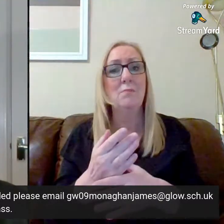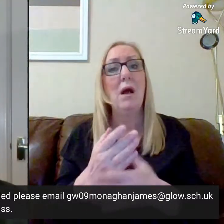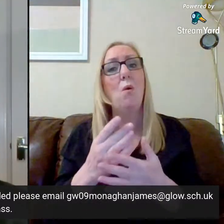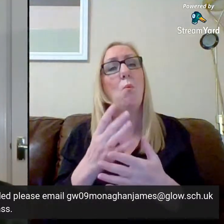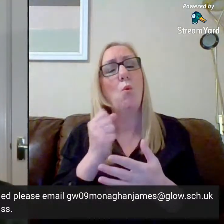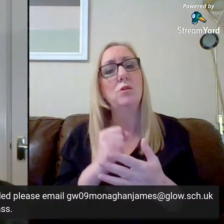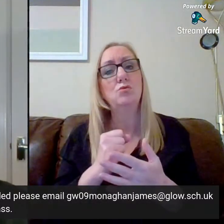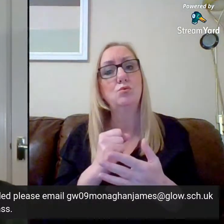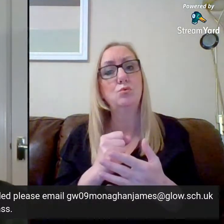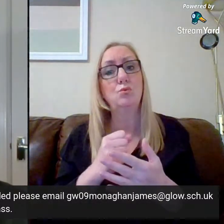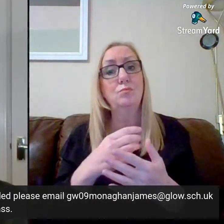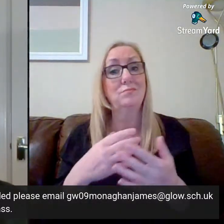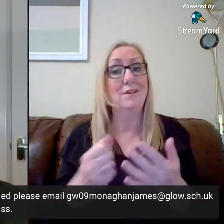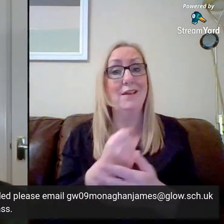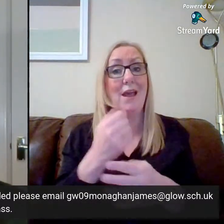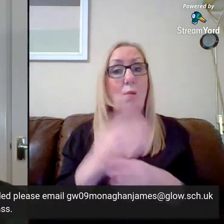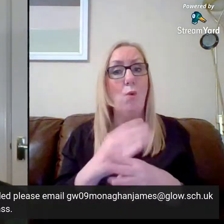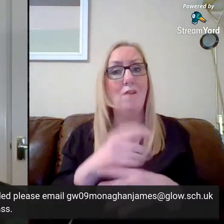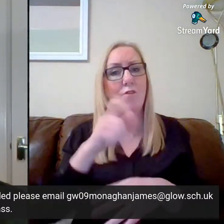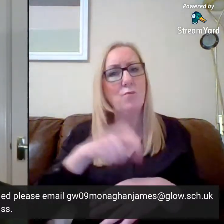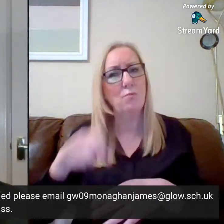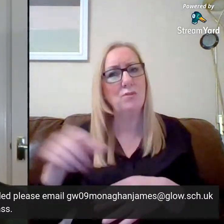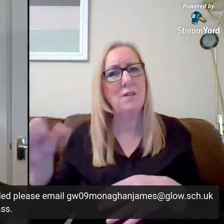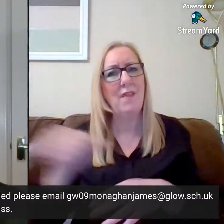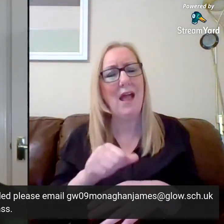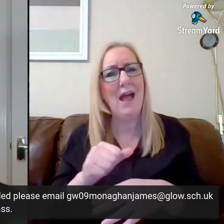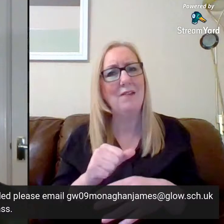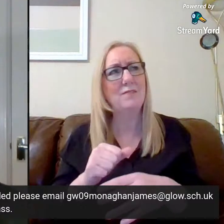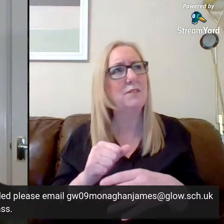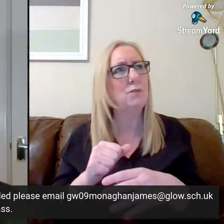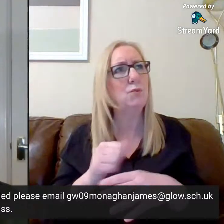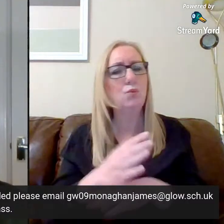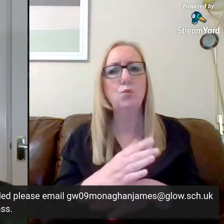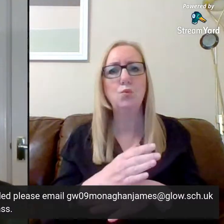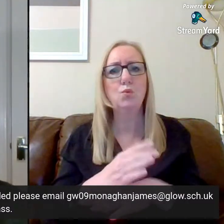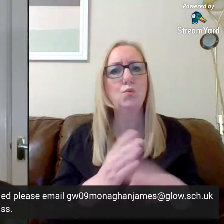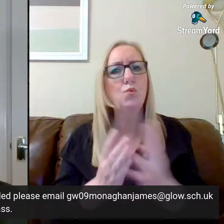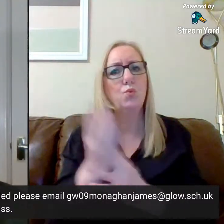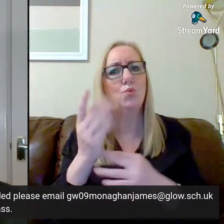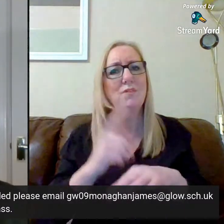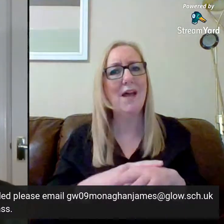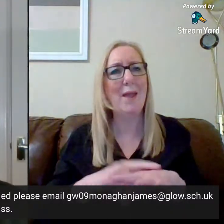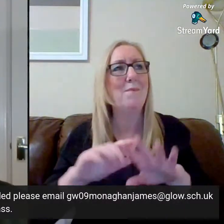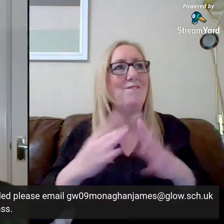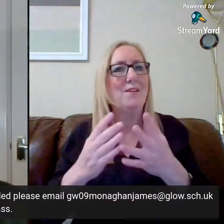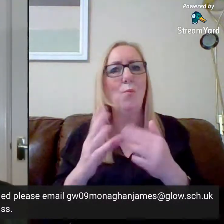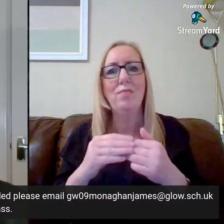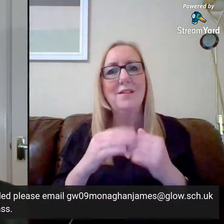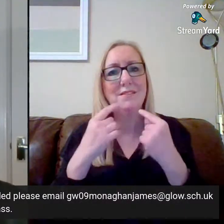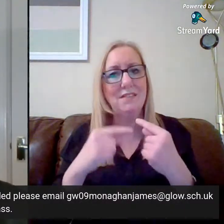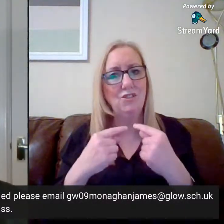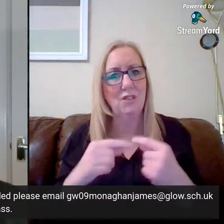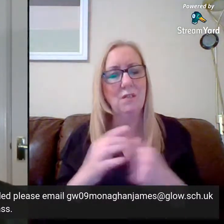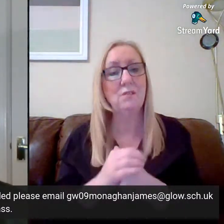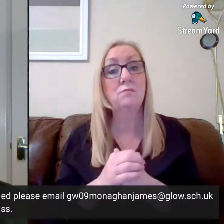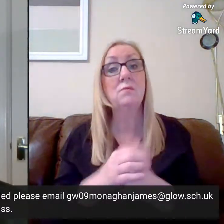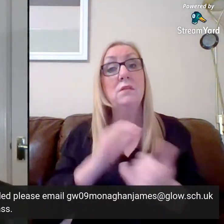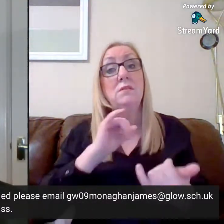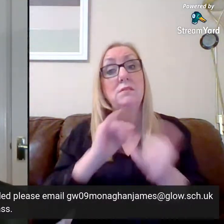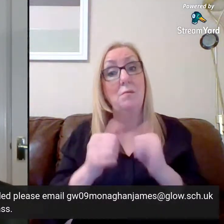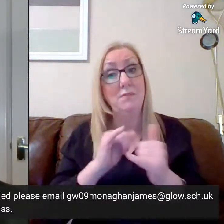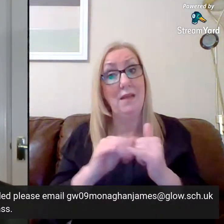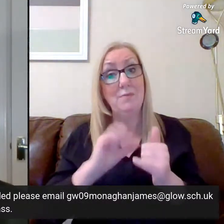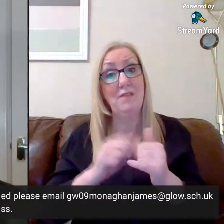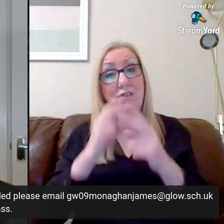work for pupils that they've got to take away with that dedicated time that they have on with their teacher. So sometimes if you see